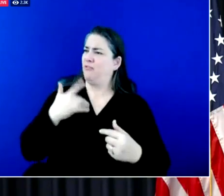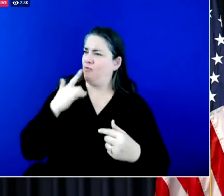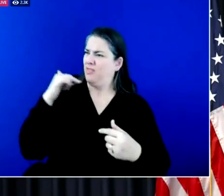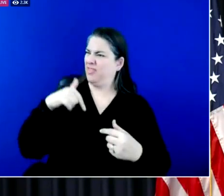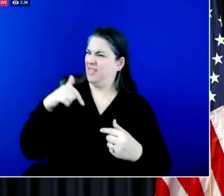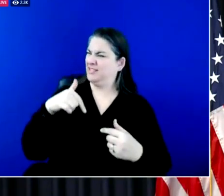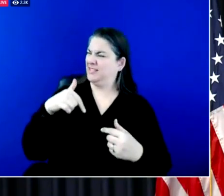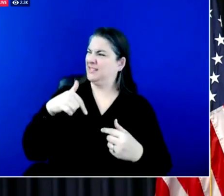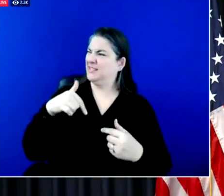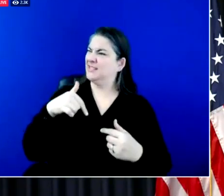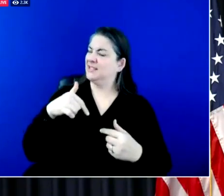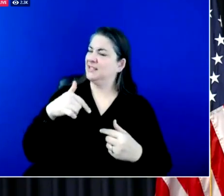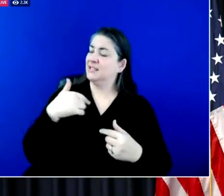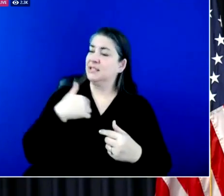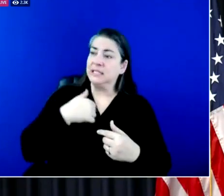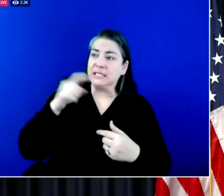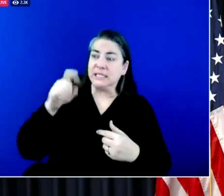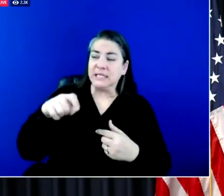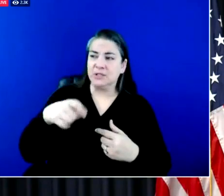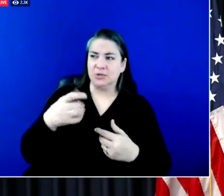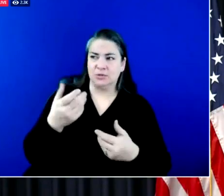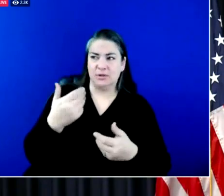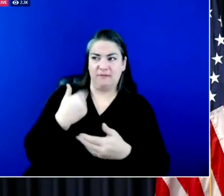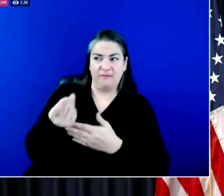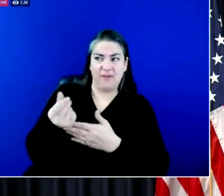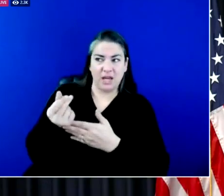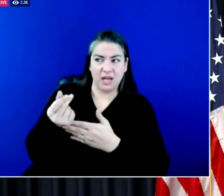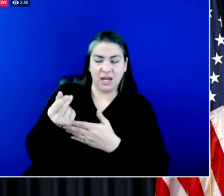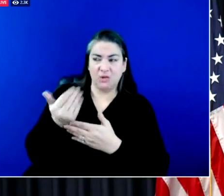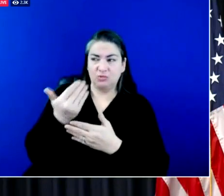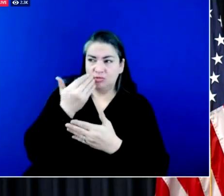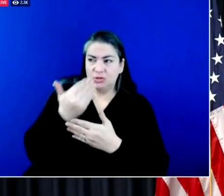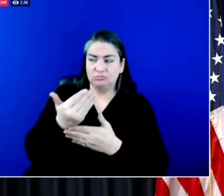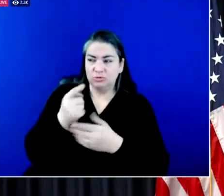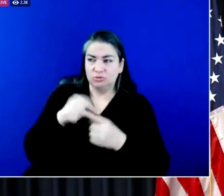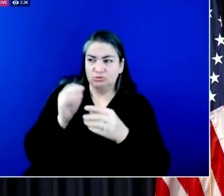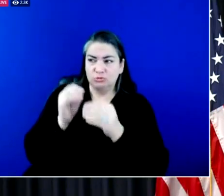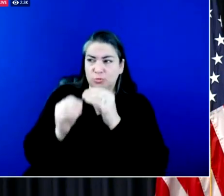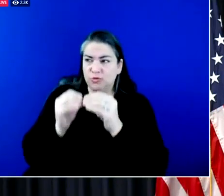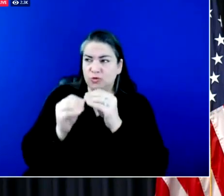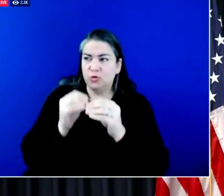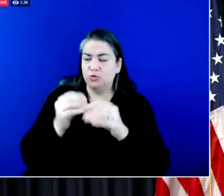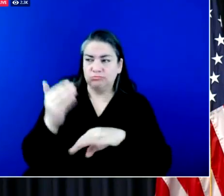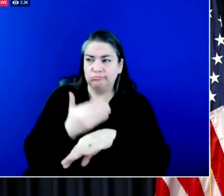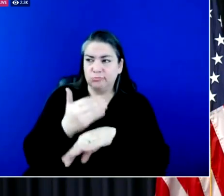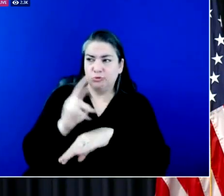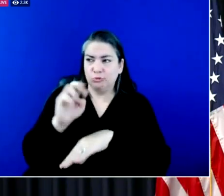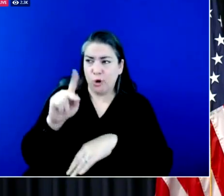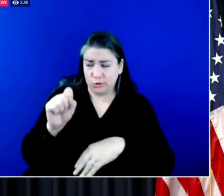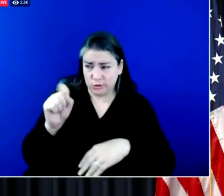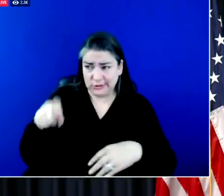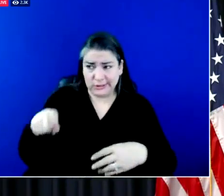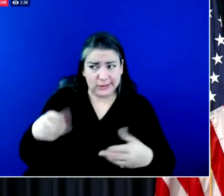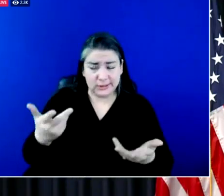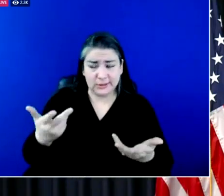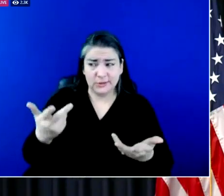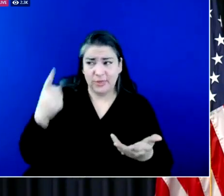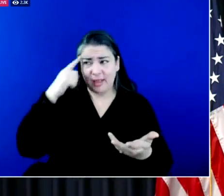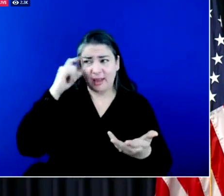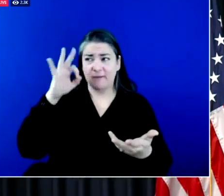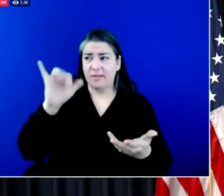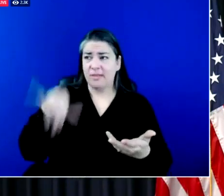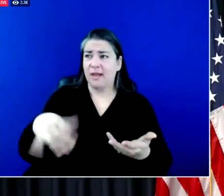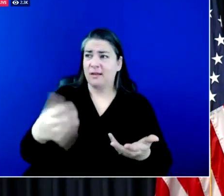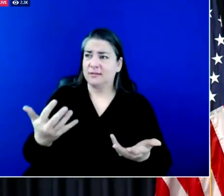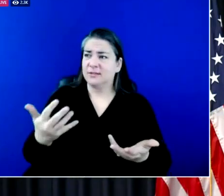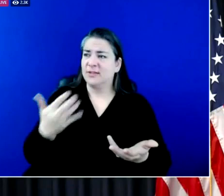the need to properly fund um you know repairs and improvements for the roads um and just kind of you could talk about that thanks so